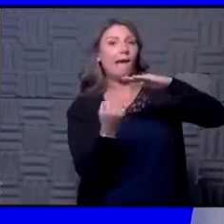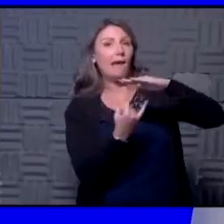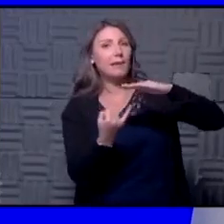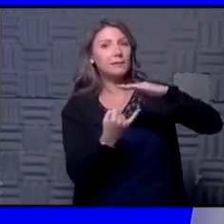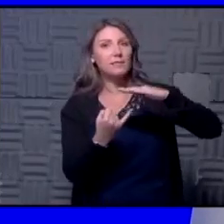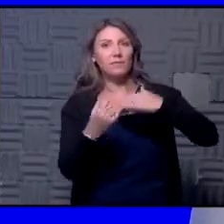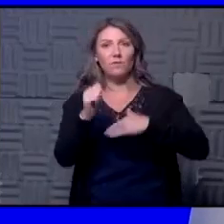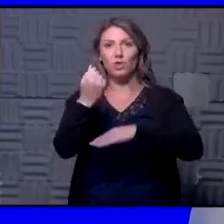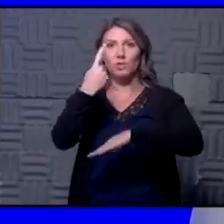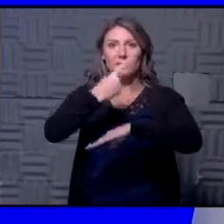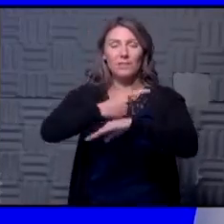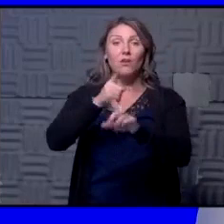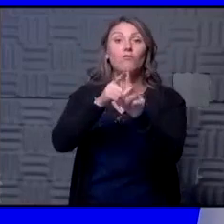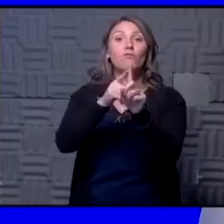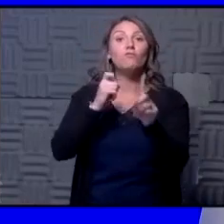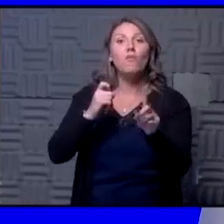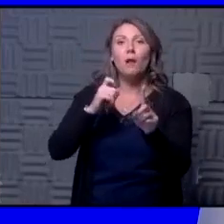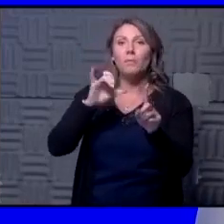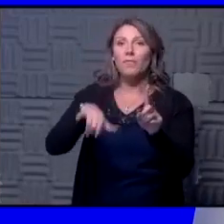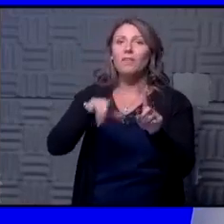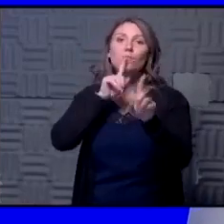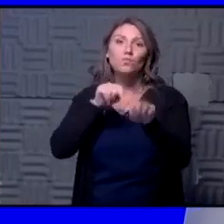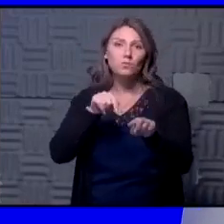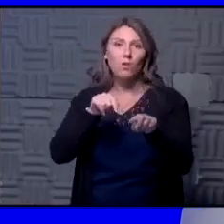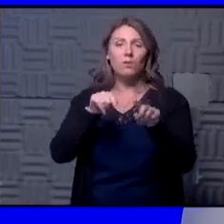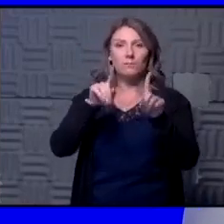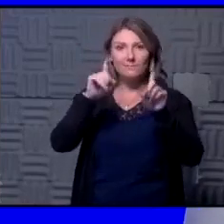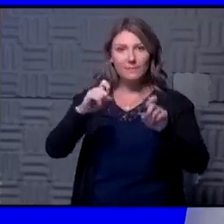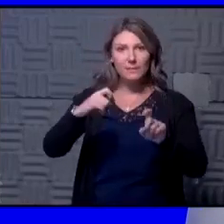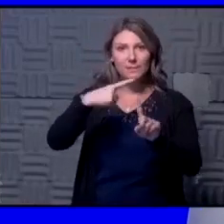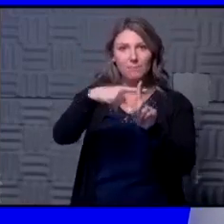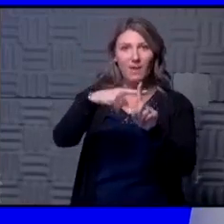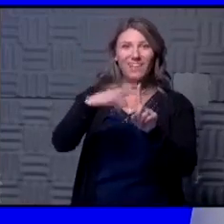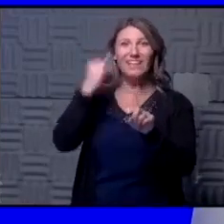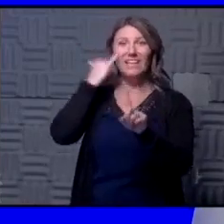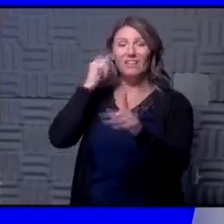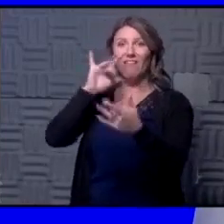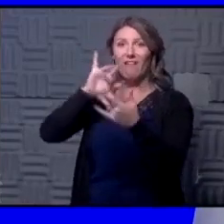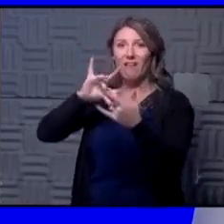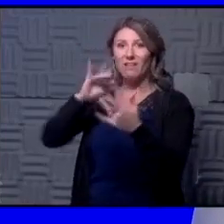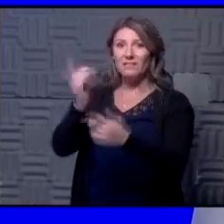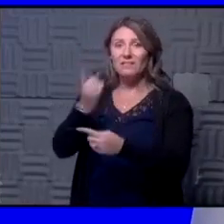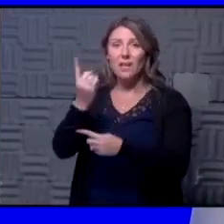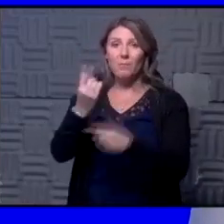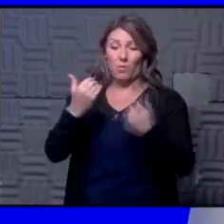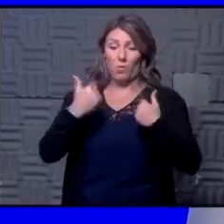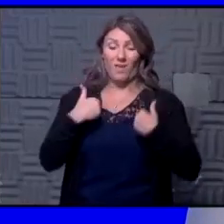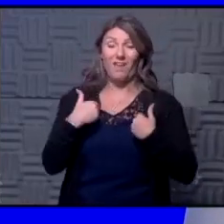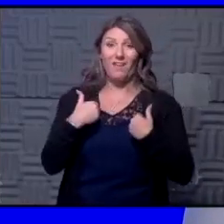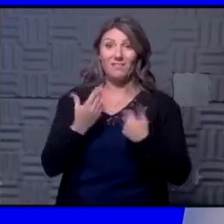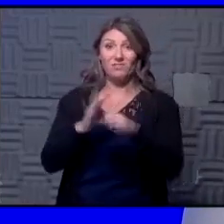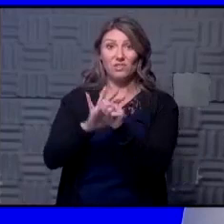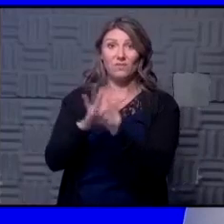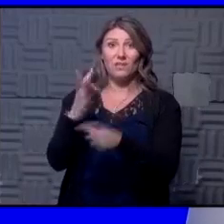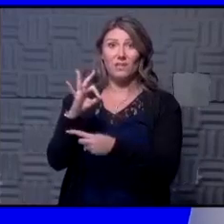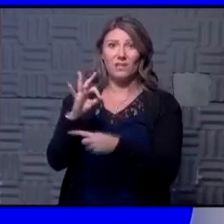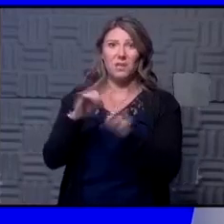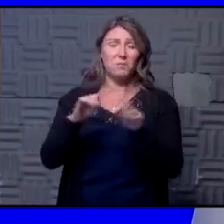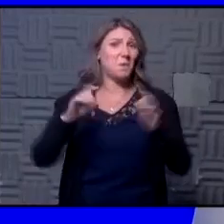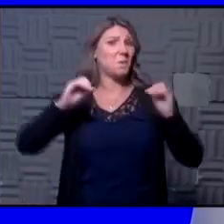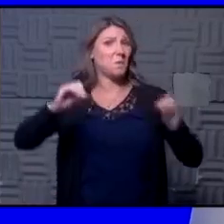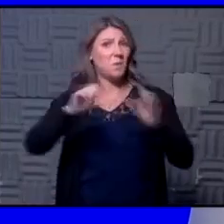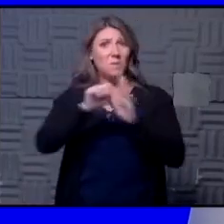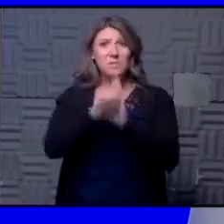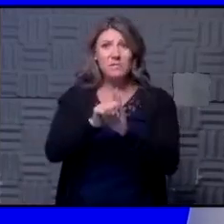for 10 days from that positive result if you have just been in contact with somebody who has it but don't have any